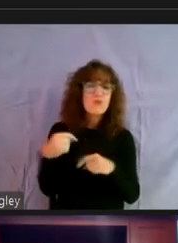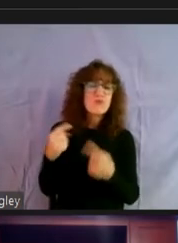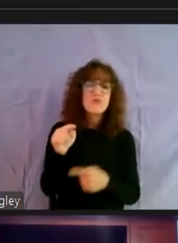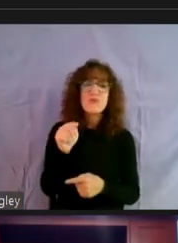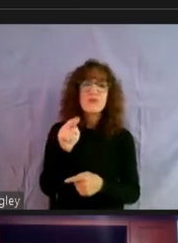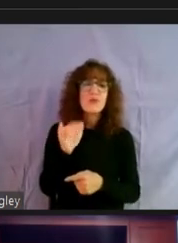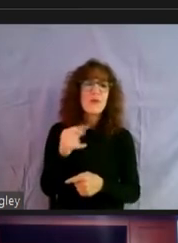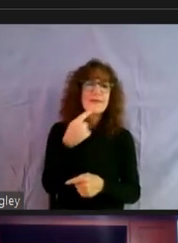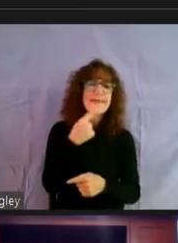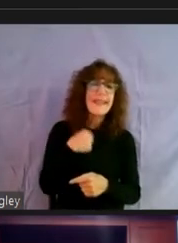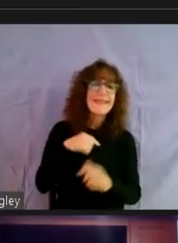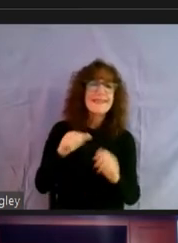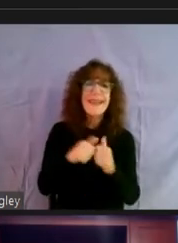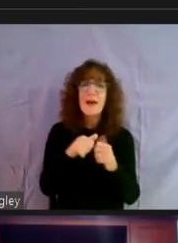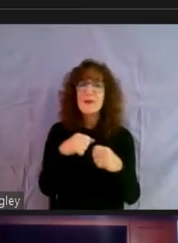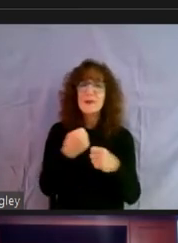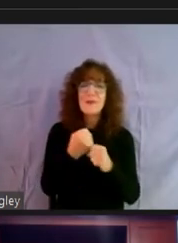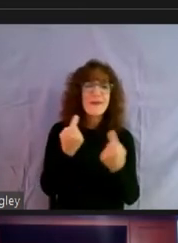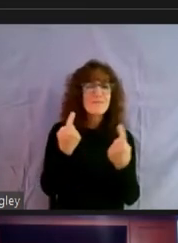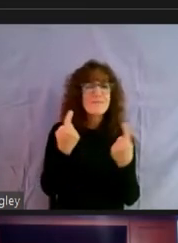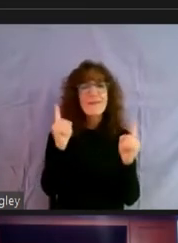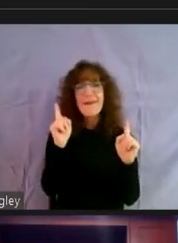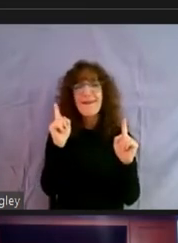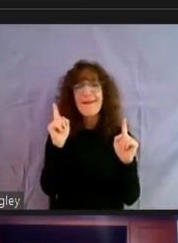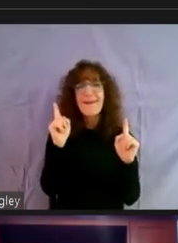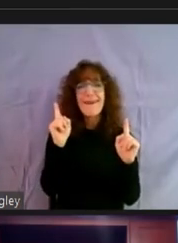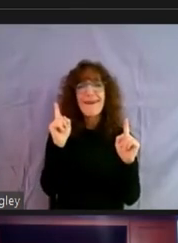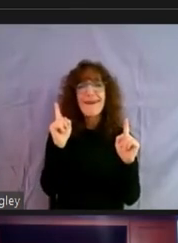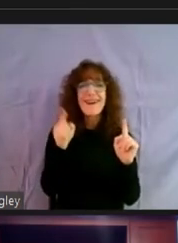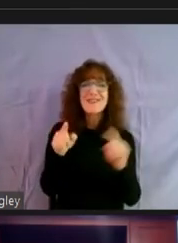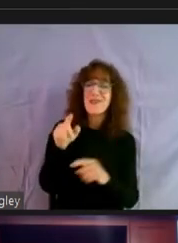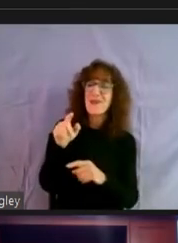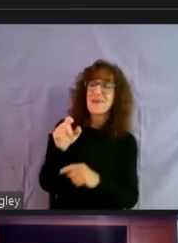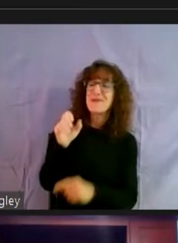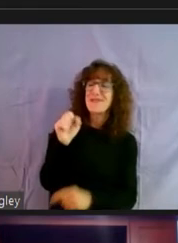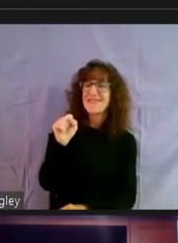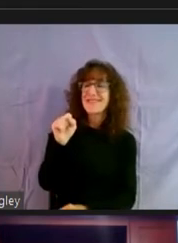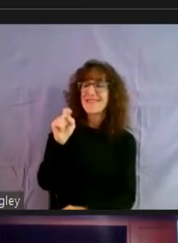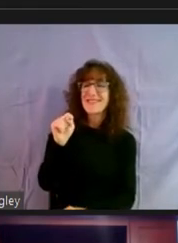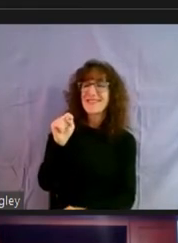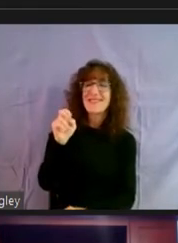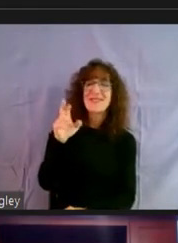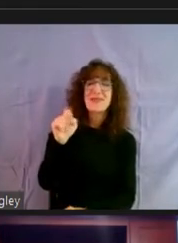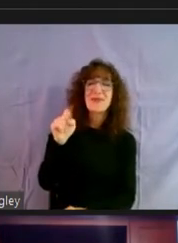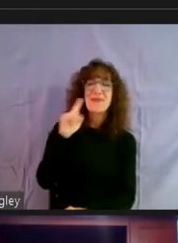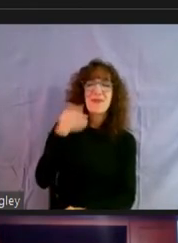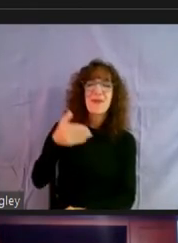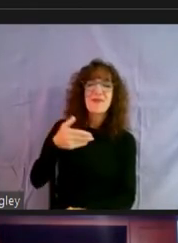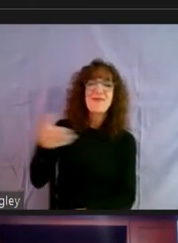Tell, tell us how to make all this happen. So Stuart, thank you for having me. Thank you.